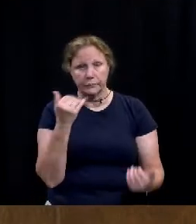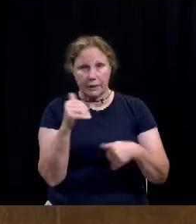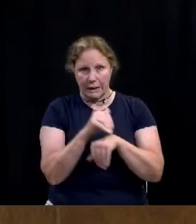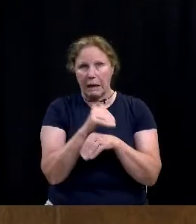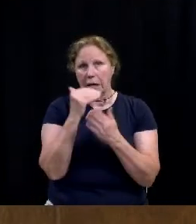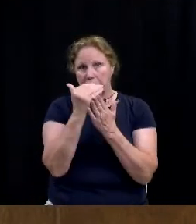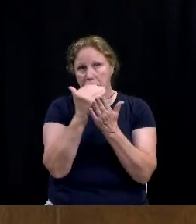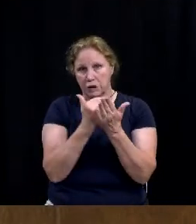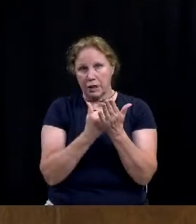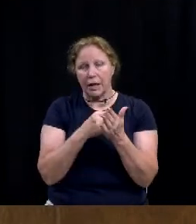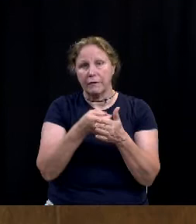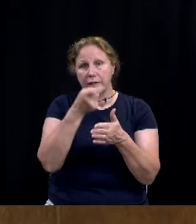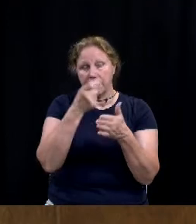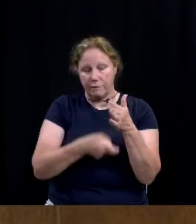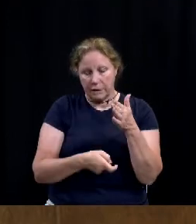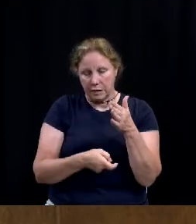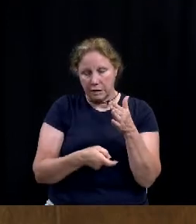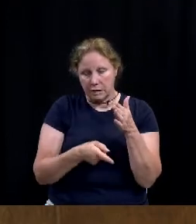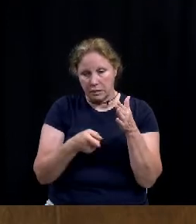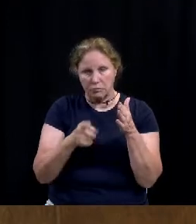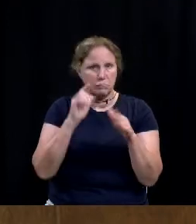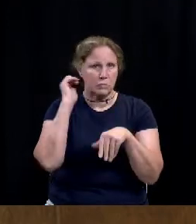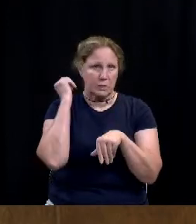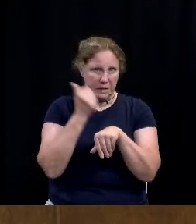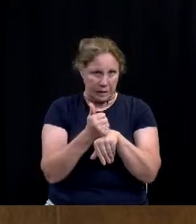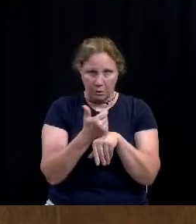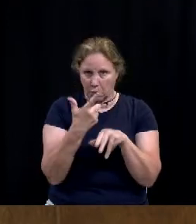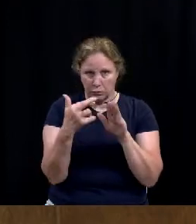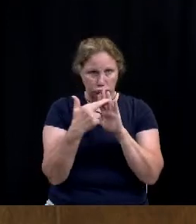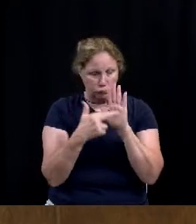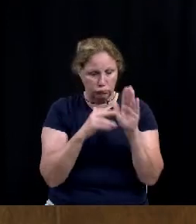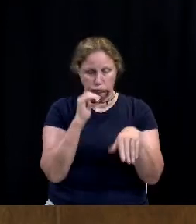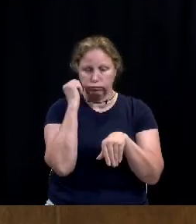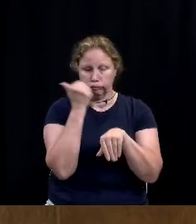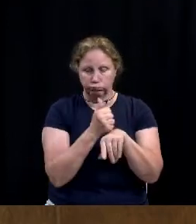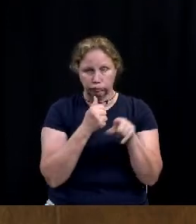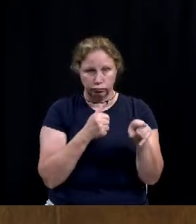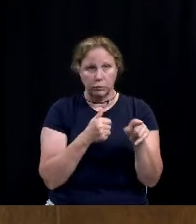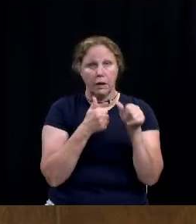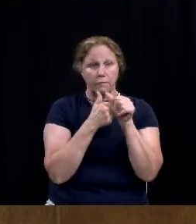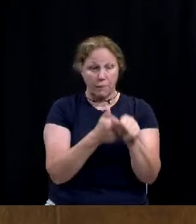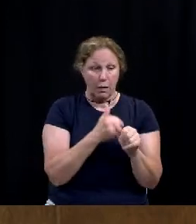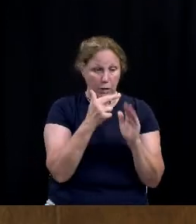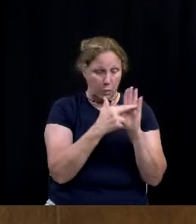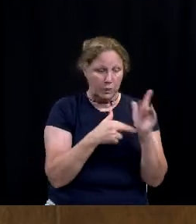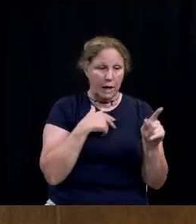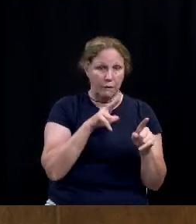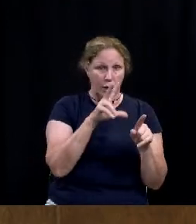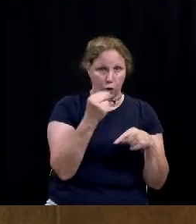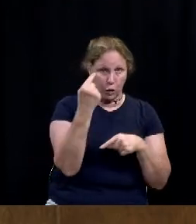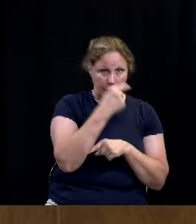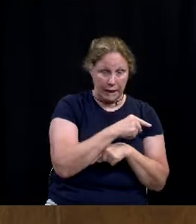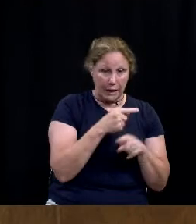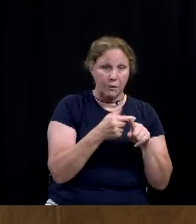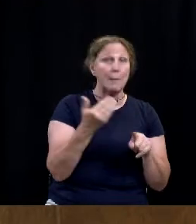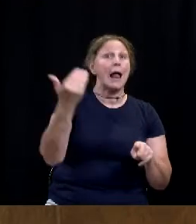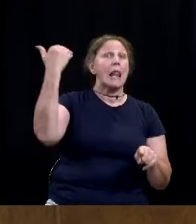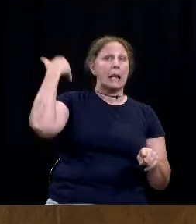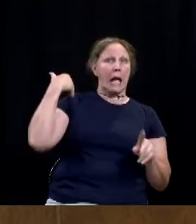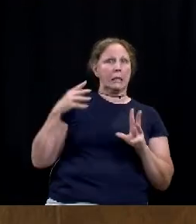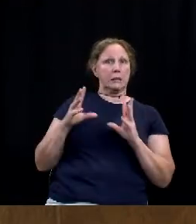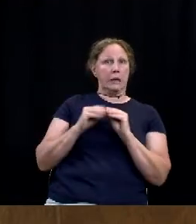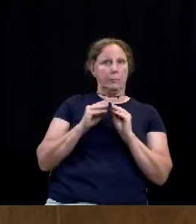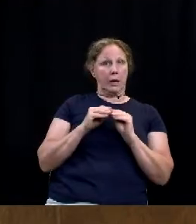fees are set that in the ordinance. And according to the statute, we have 30 days from last meeting